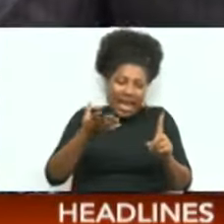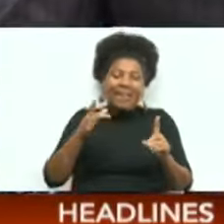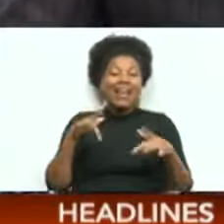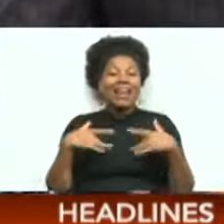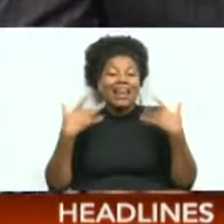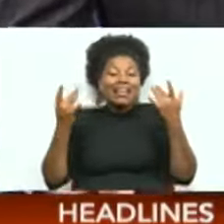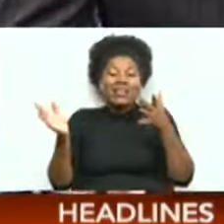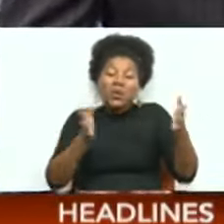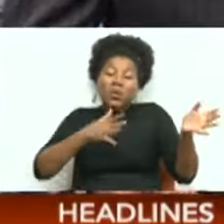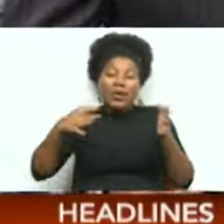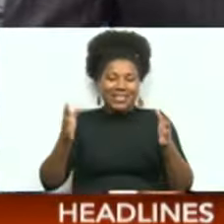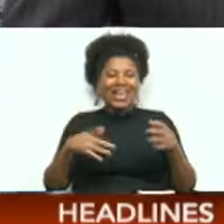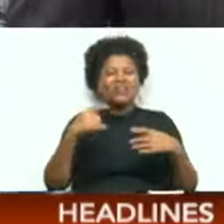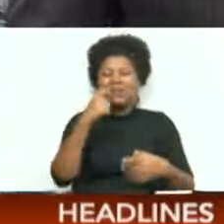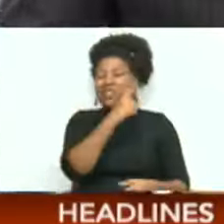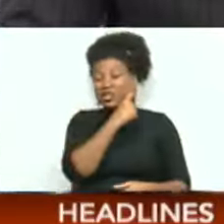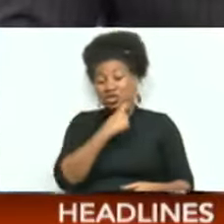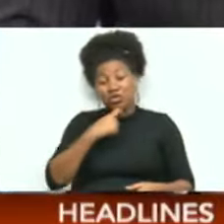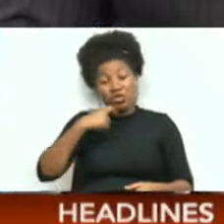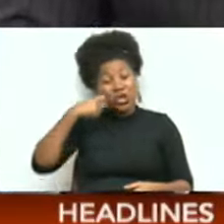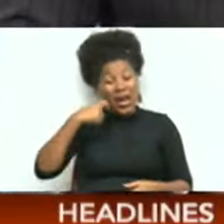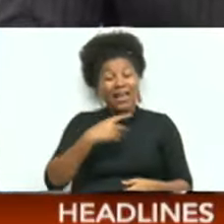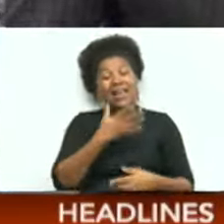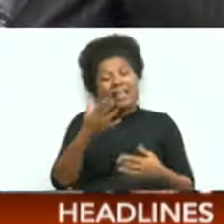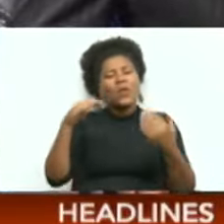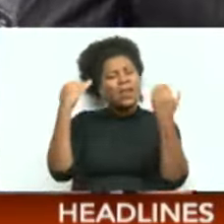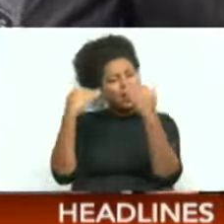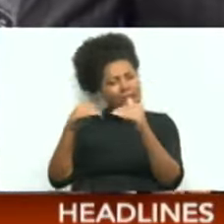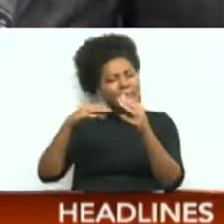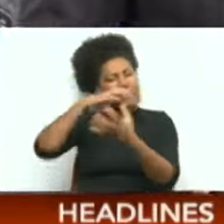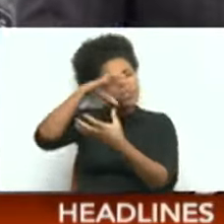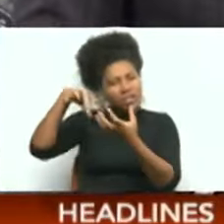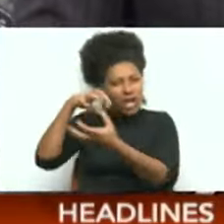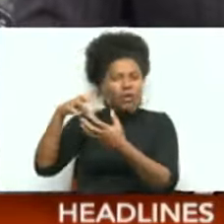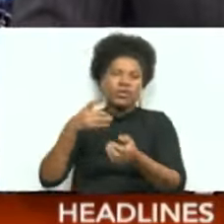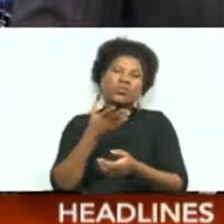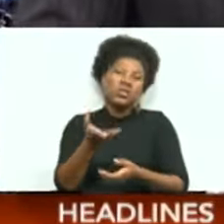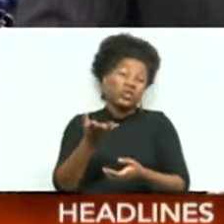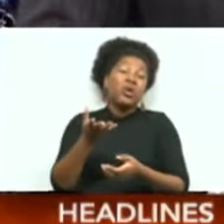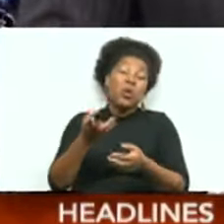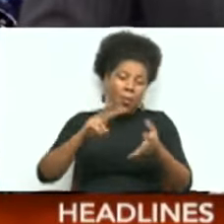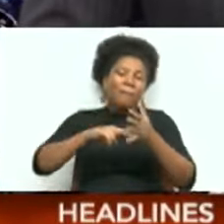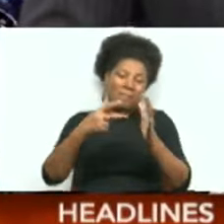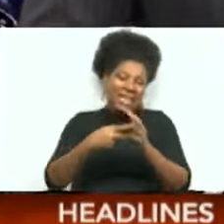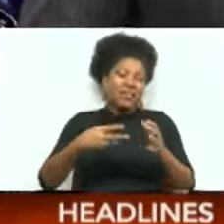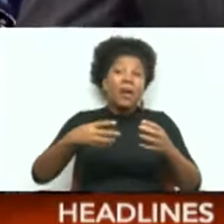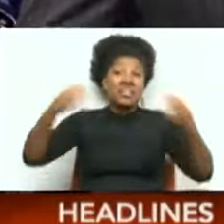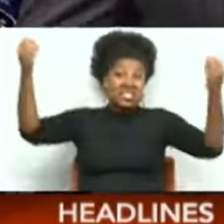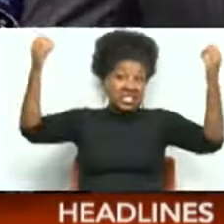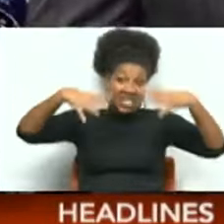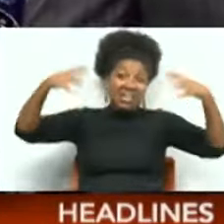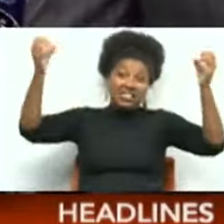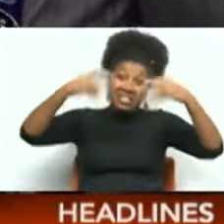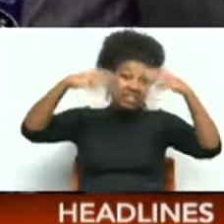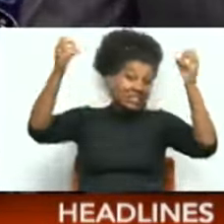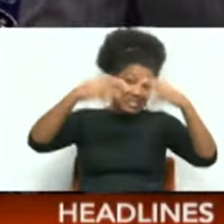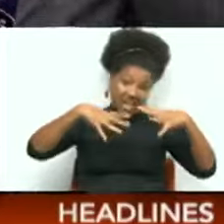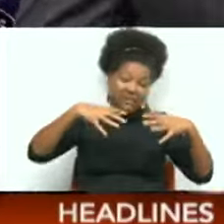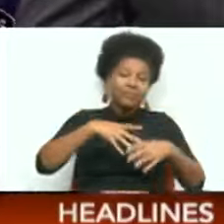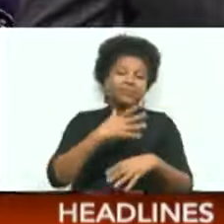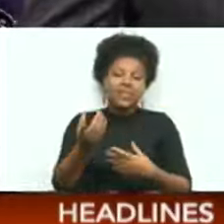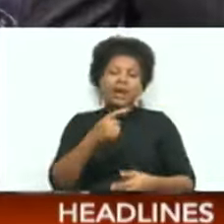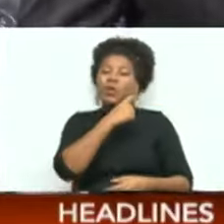atmosphere in place. So that will inhibit cloud development, leading to mostly sunny skies as we head through the week. And with dry conditions